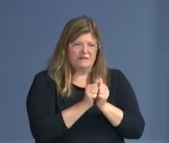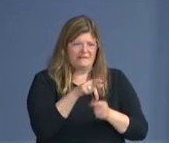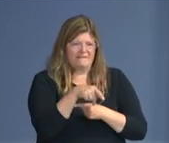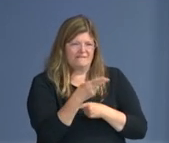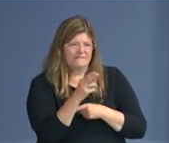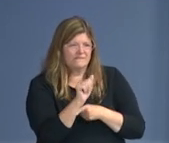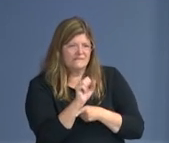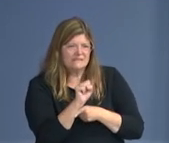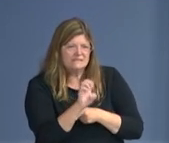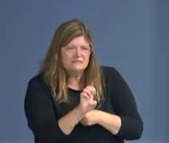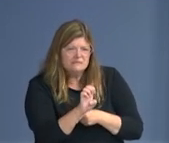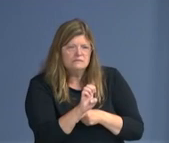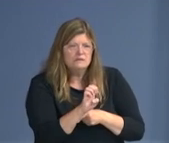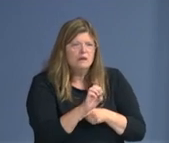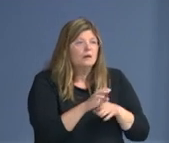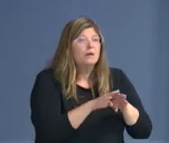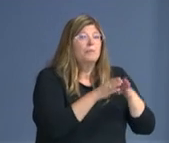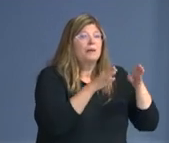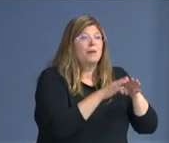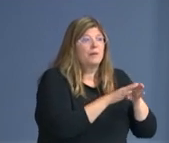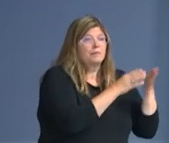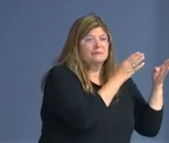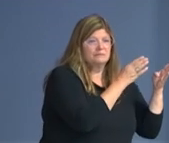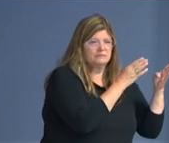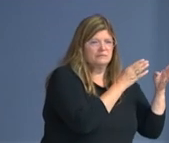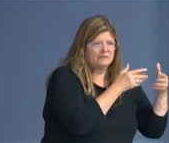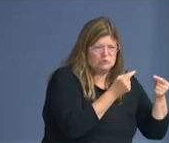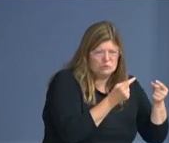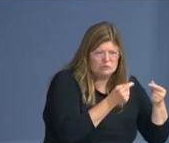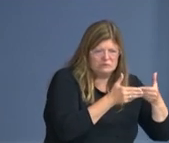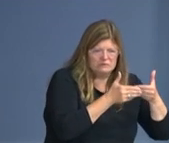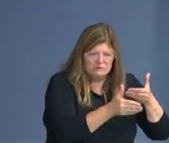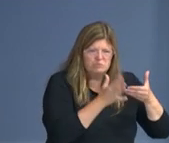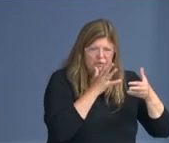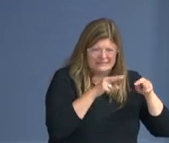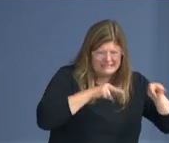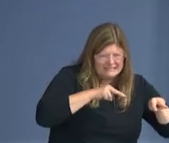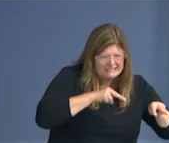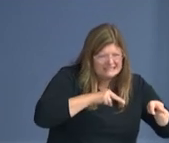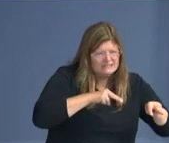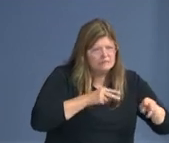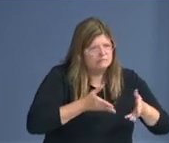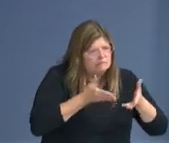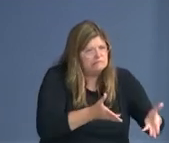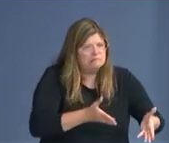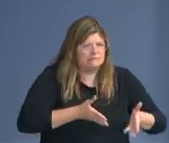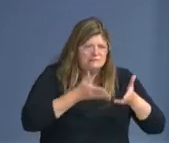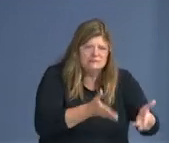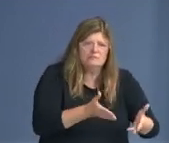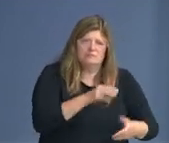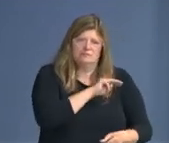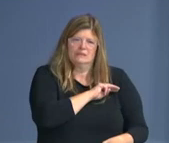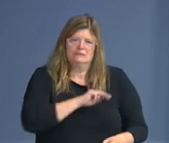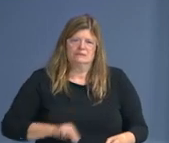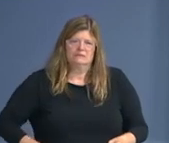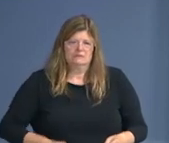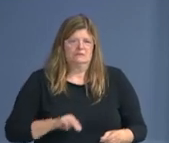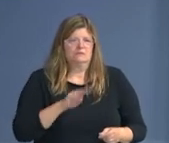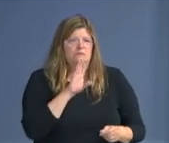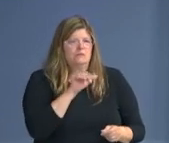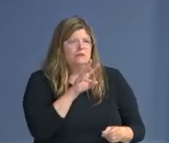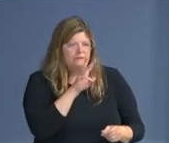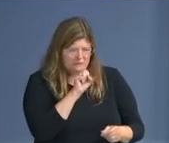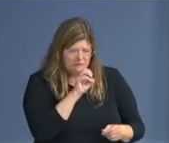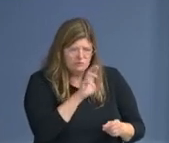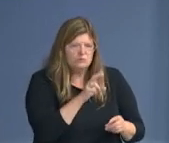advisory committee and the recommendations that we make to, uh, Mayor Bowser. Part of why we are being very